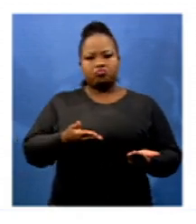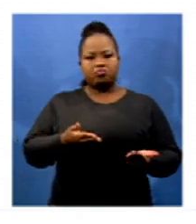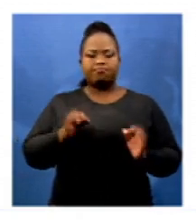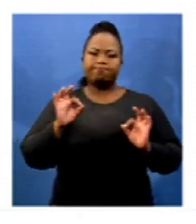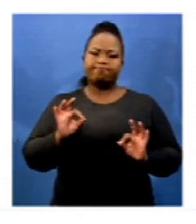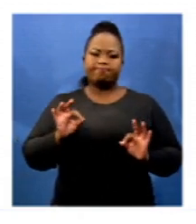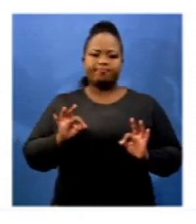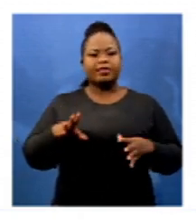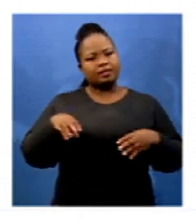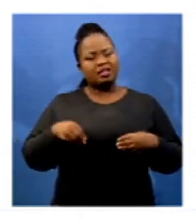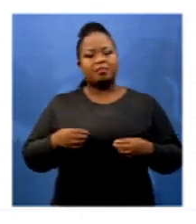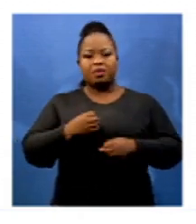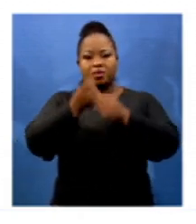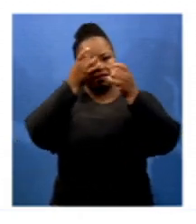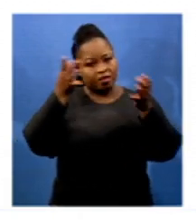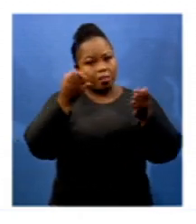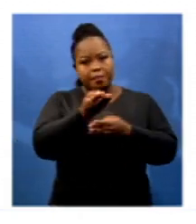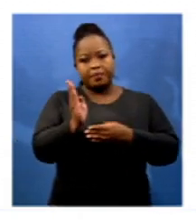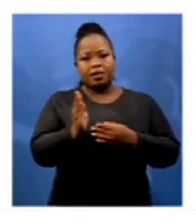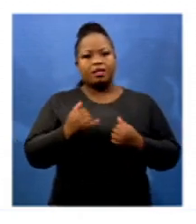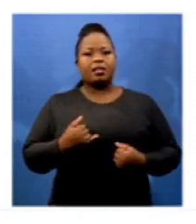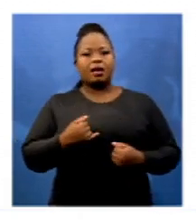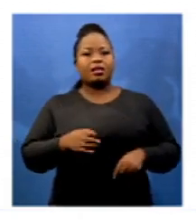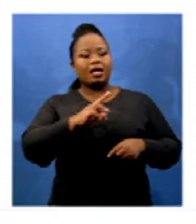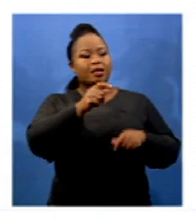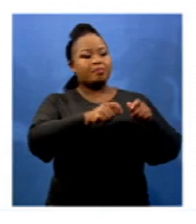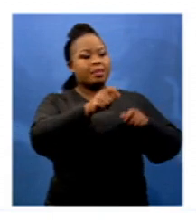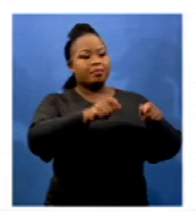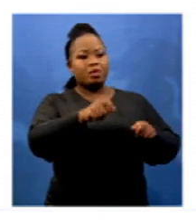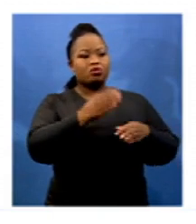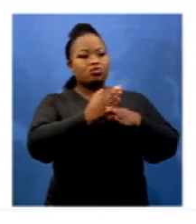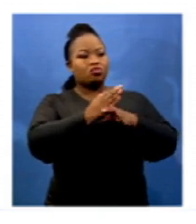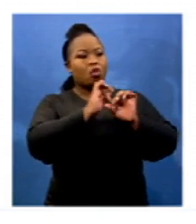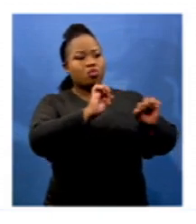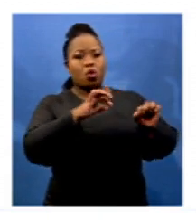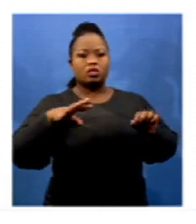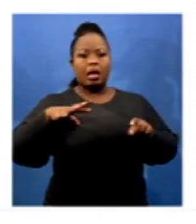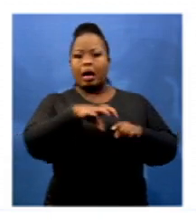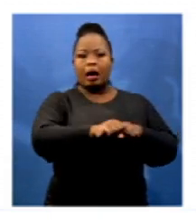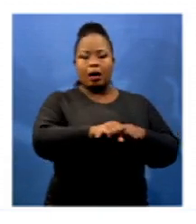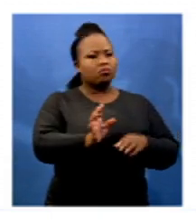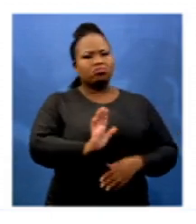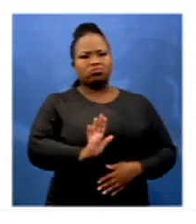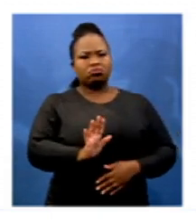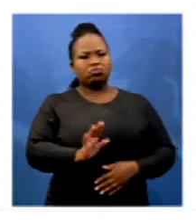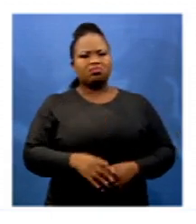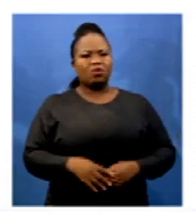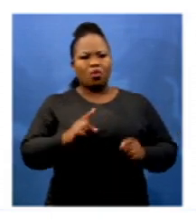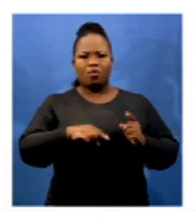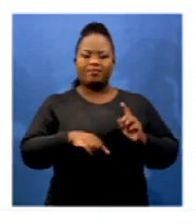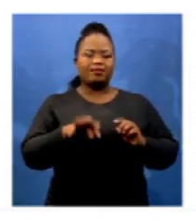warmly and we want to assure everybody that they will not take anybody's post. They will actually be placed as a